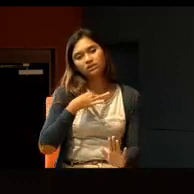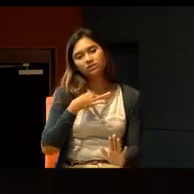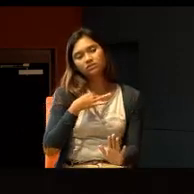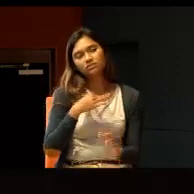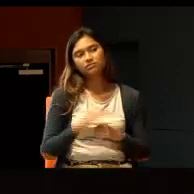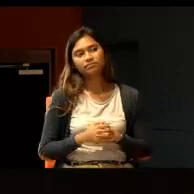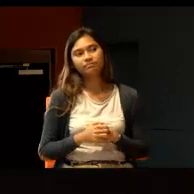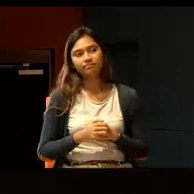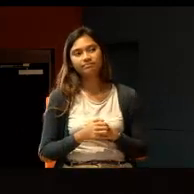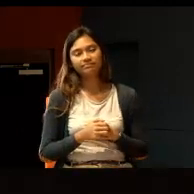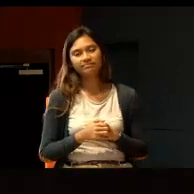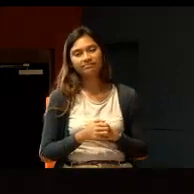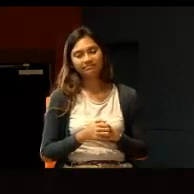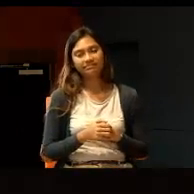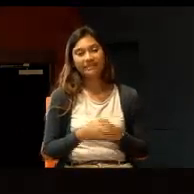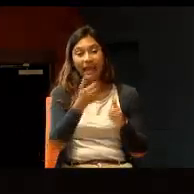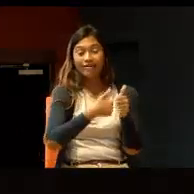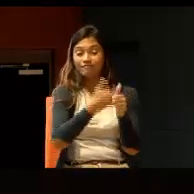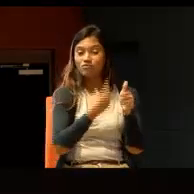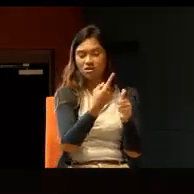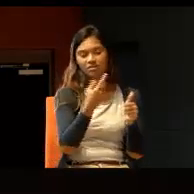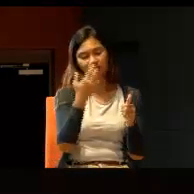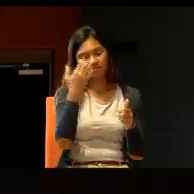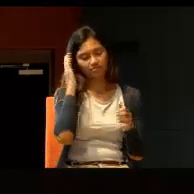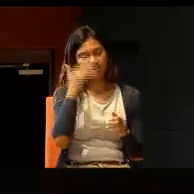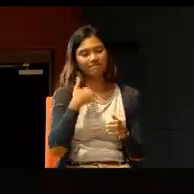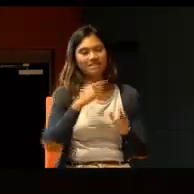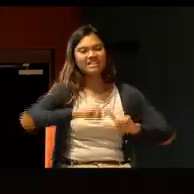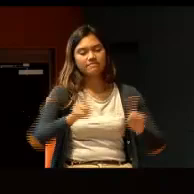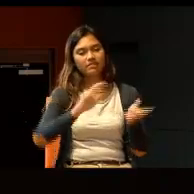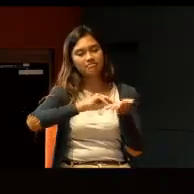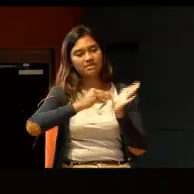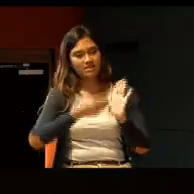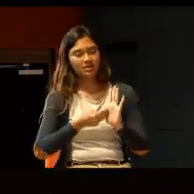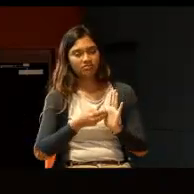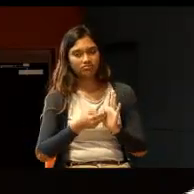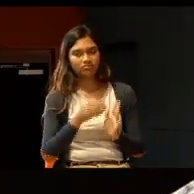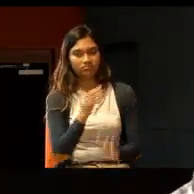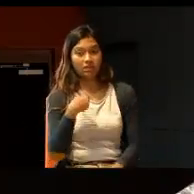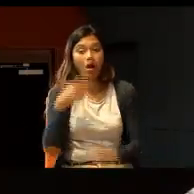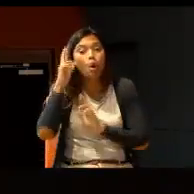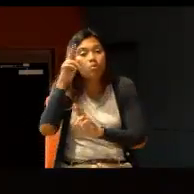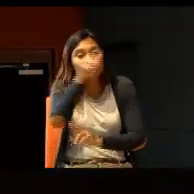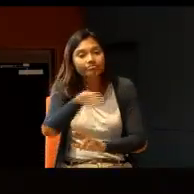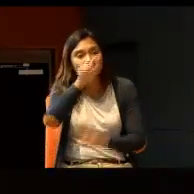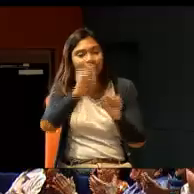will have a different meaning for everyone. And, I hope you find yours. Thank you.